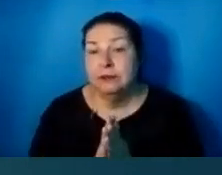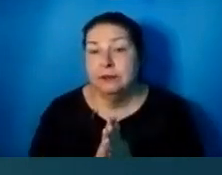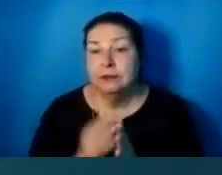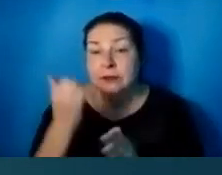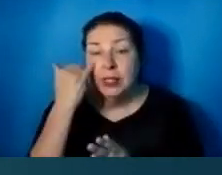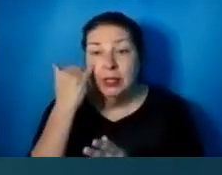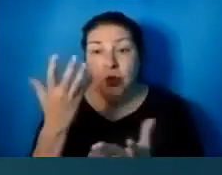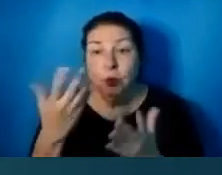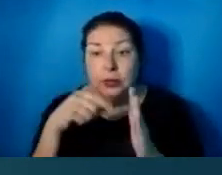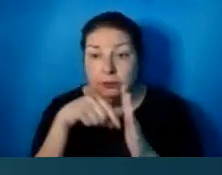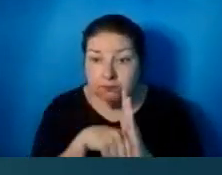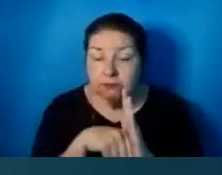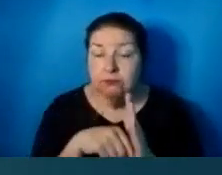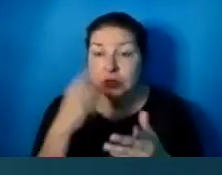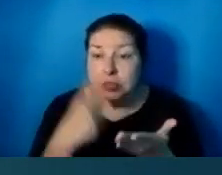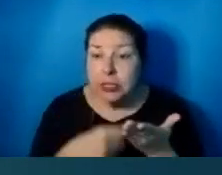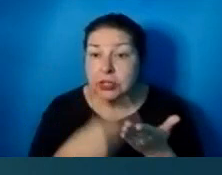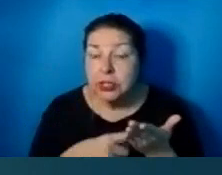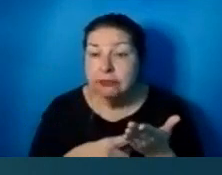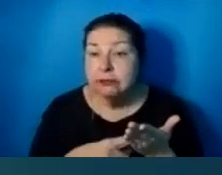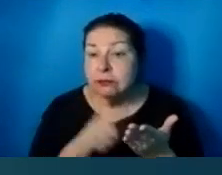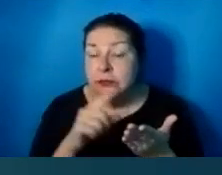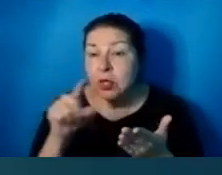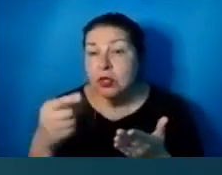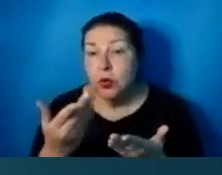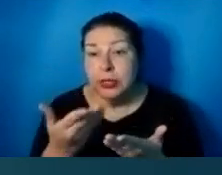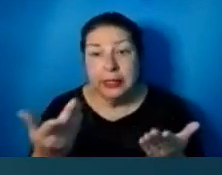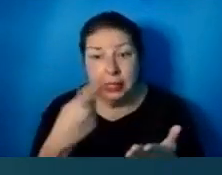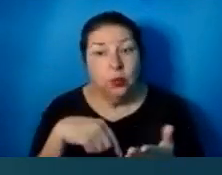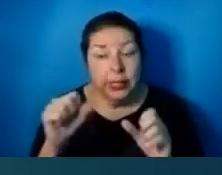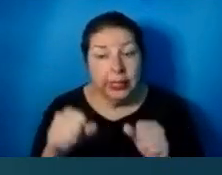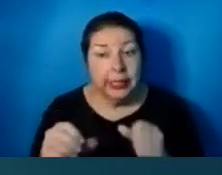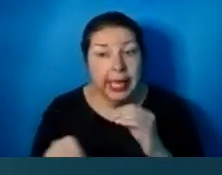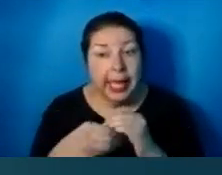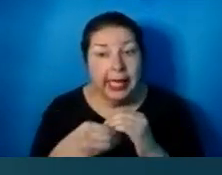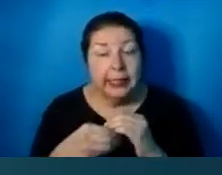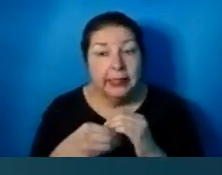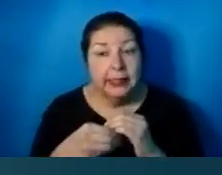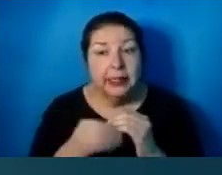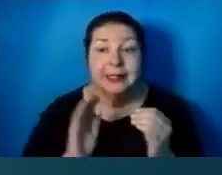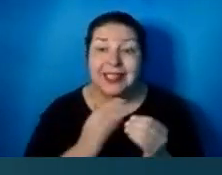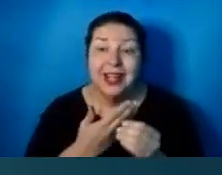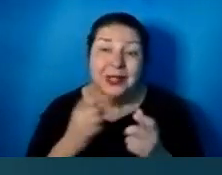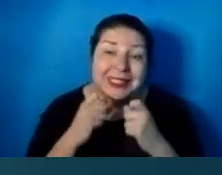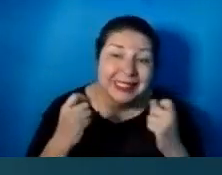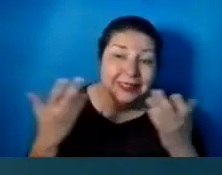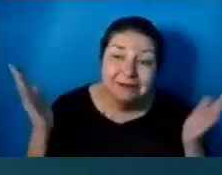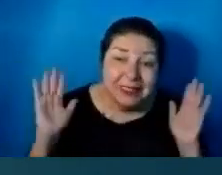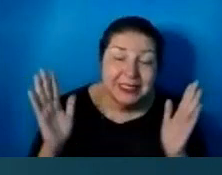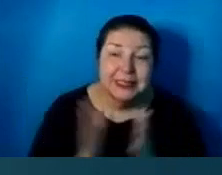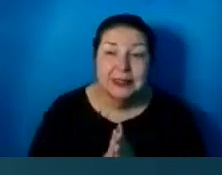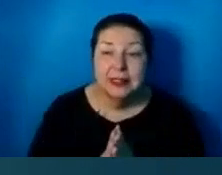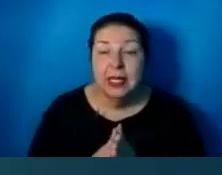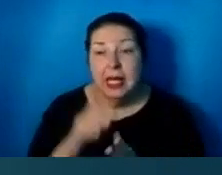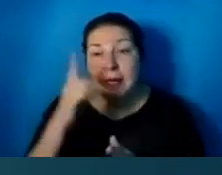really want to get down to it, the only thing we add to the equation is our sin. And by